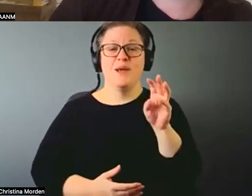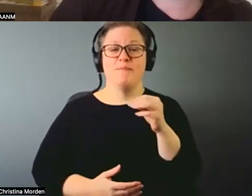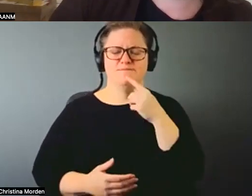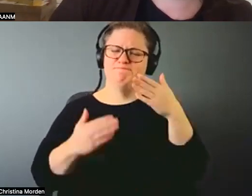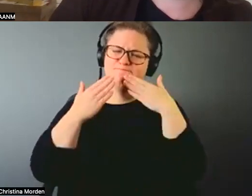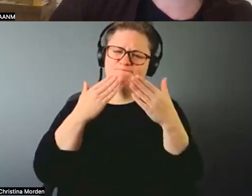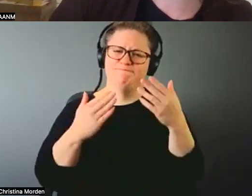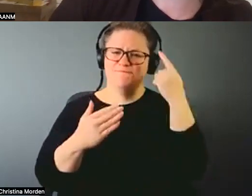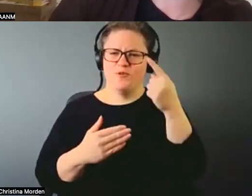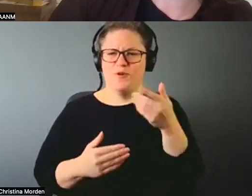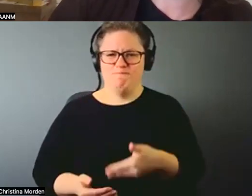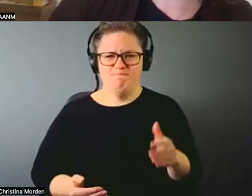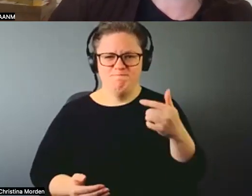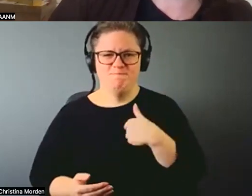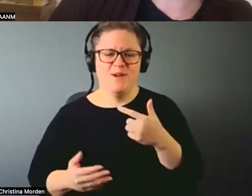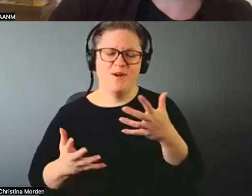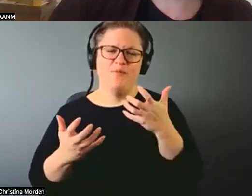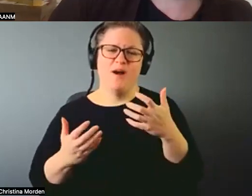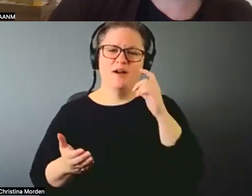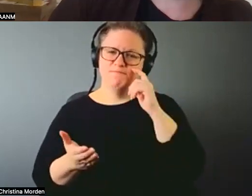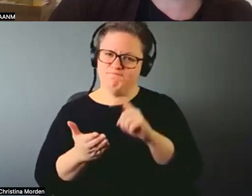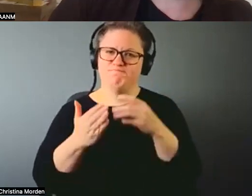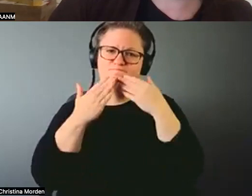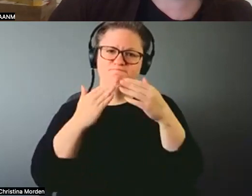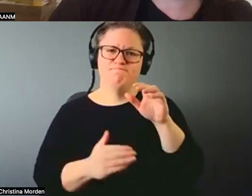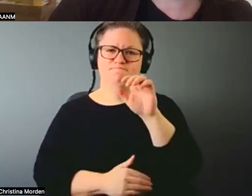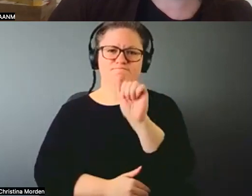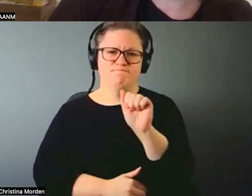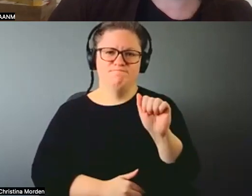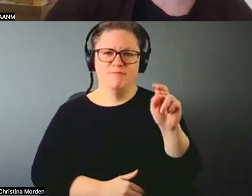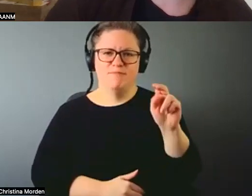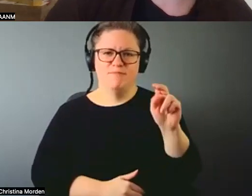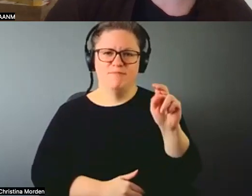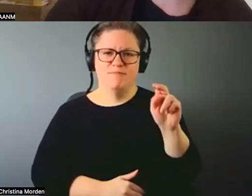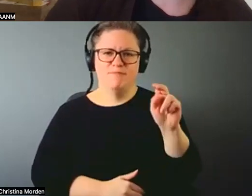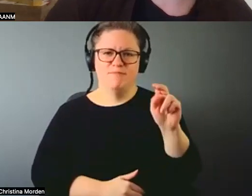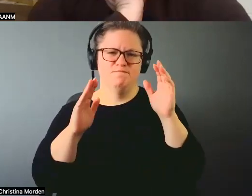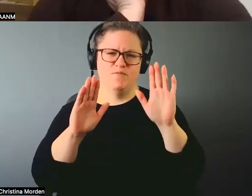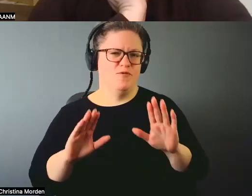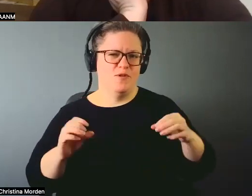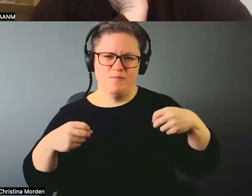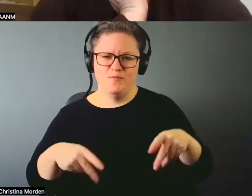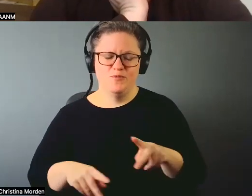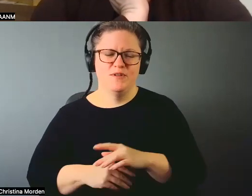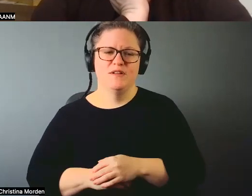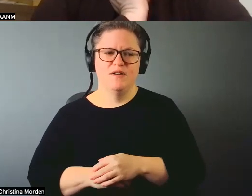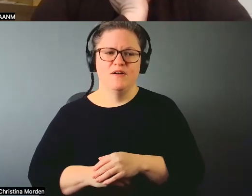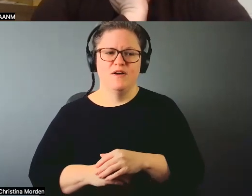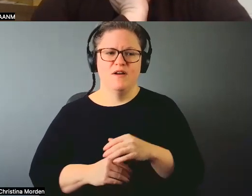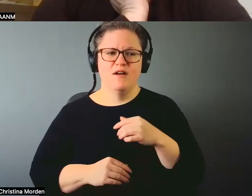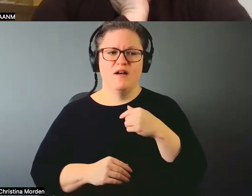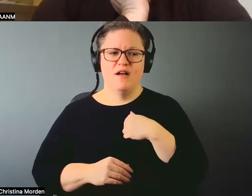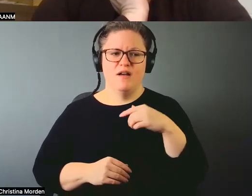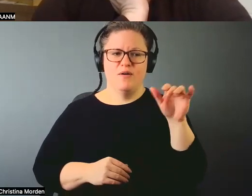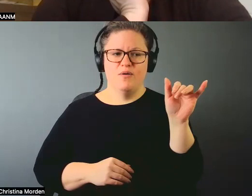want to thank your organization. It's just been a wonderful opportunity. And I'll also thank the